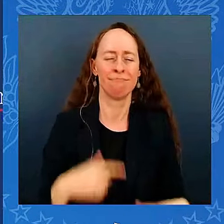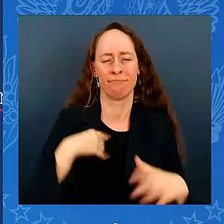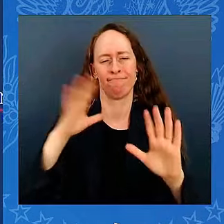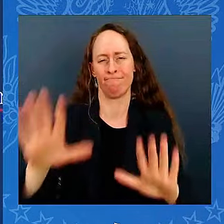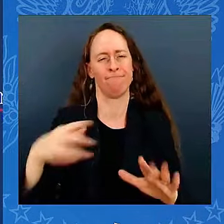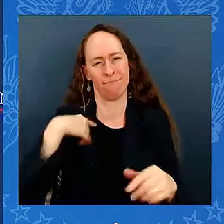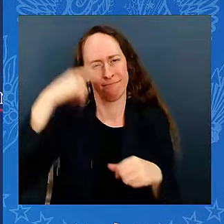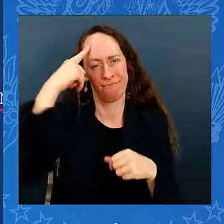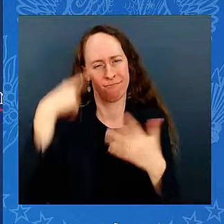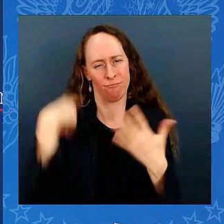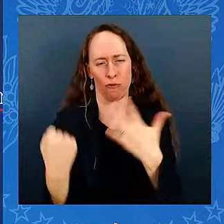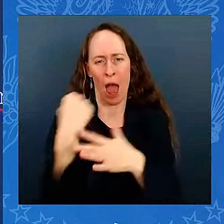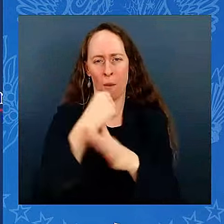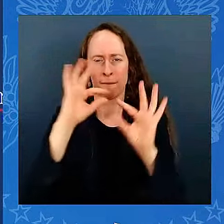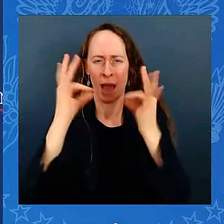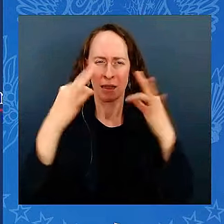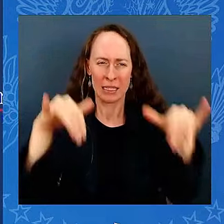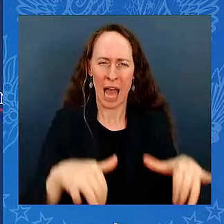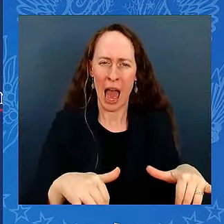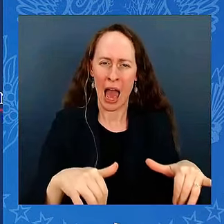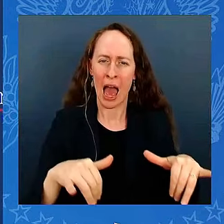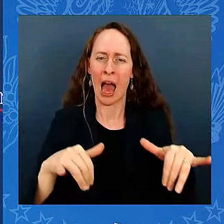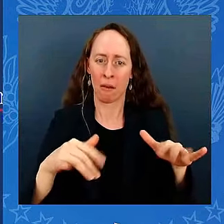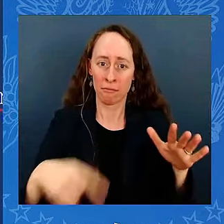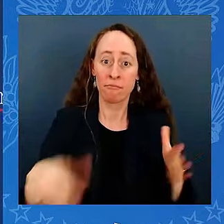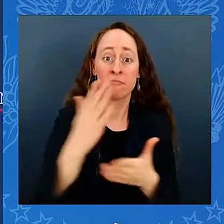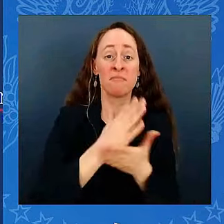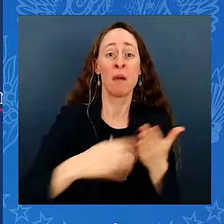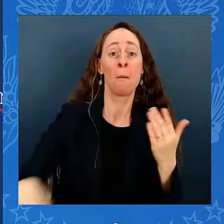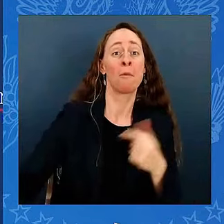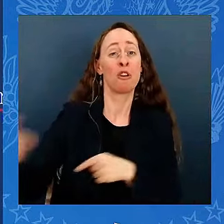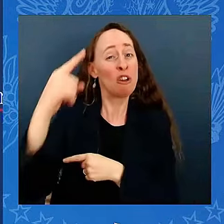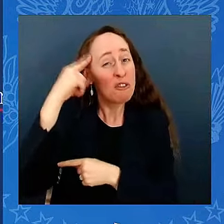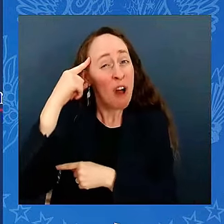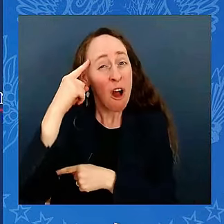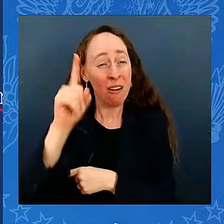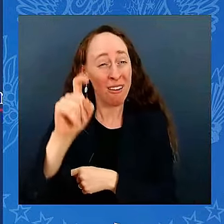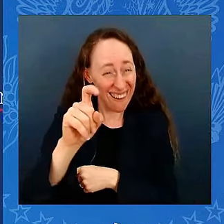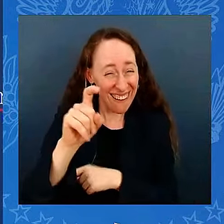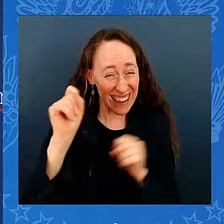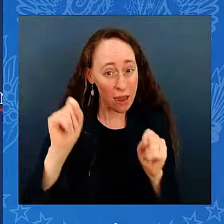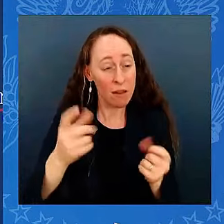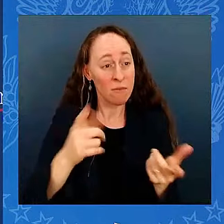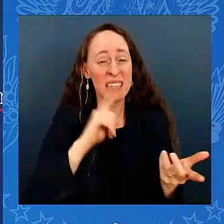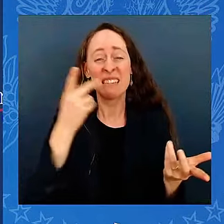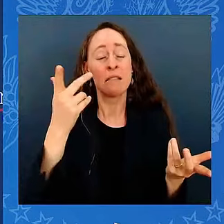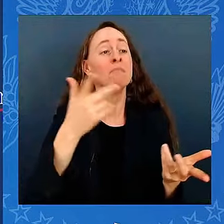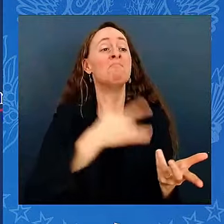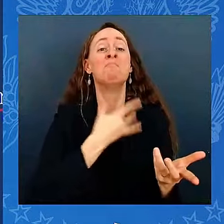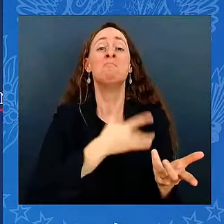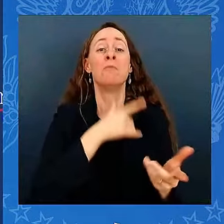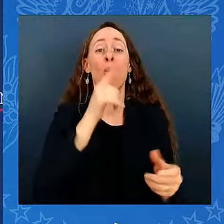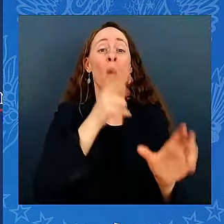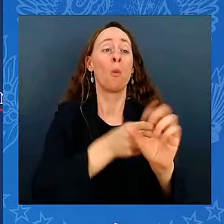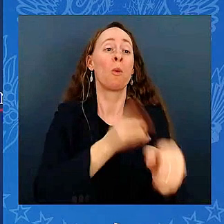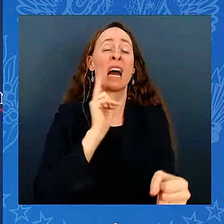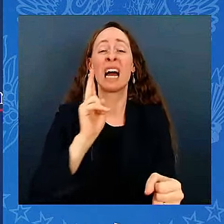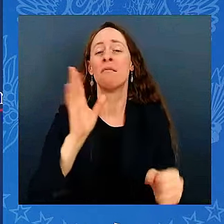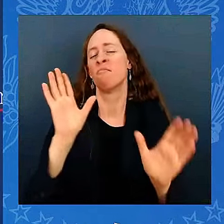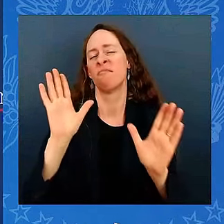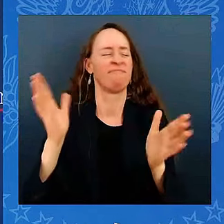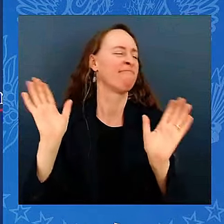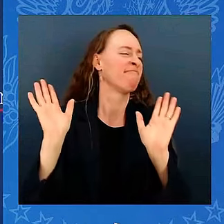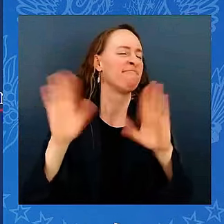we would leave the labor market and not come back to work. They refer to this as the Great Resignation. Remember that? The Great